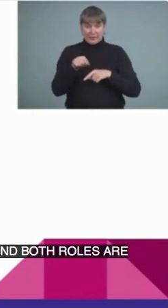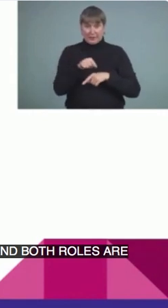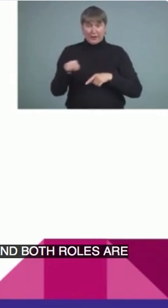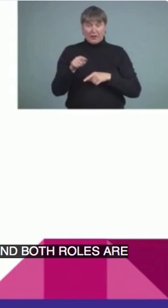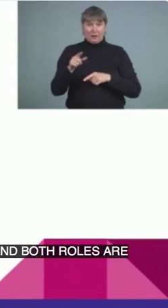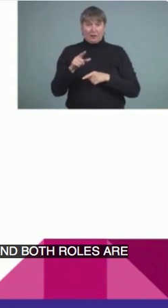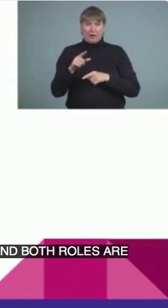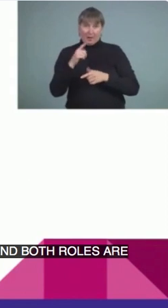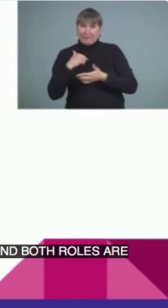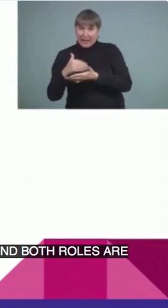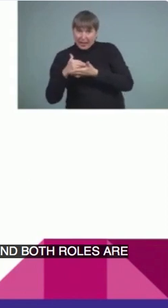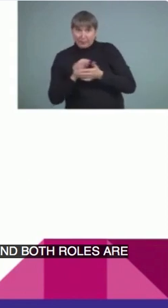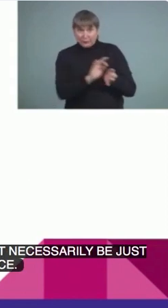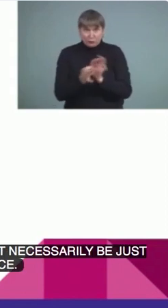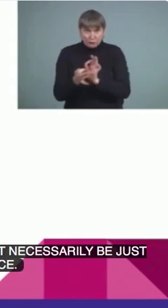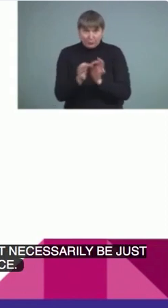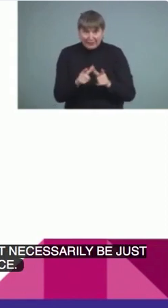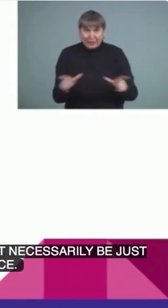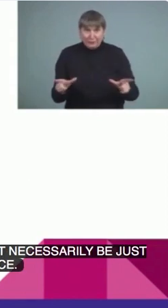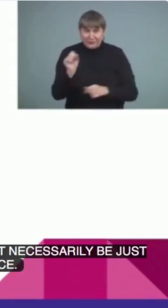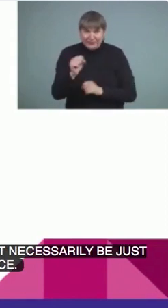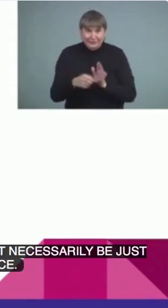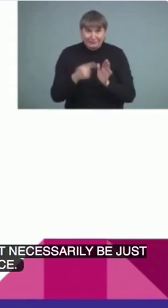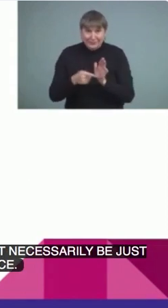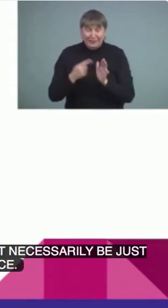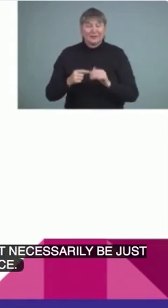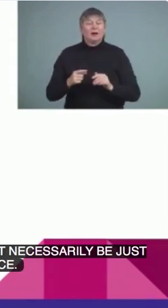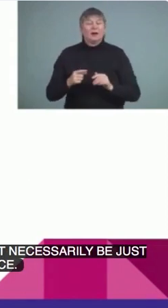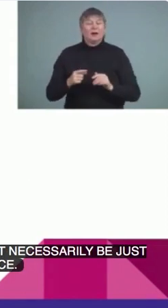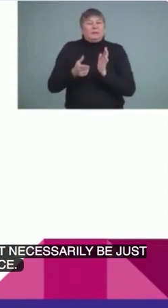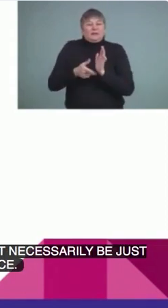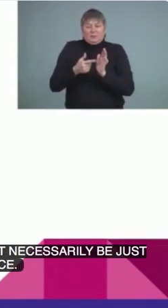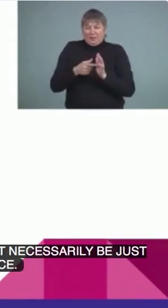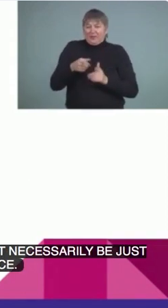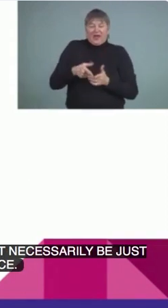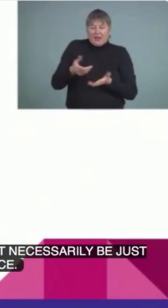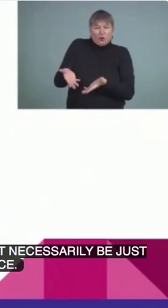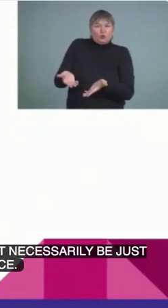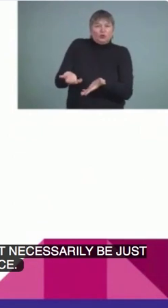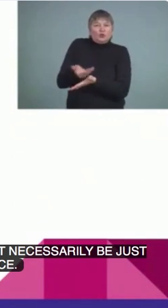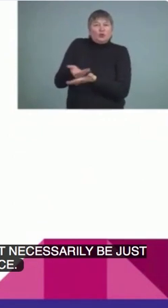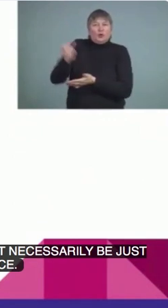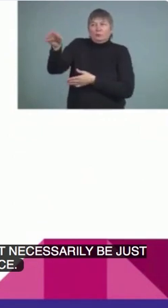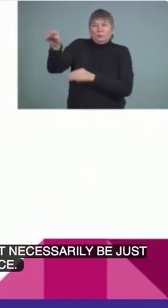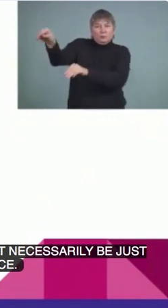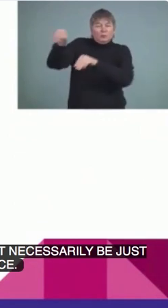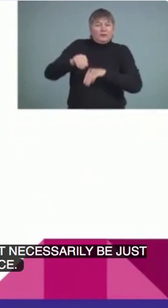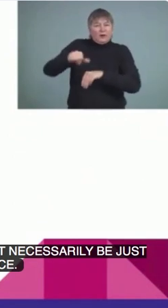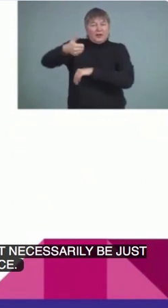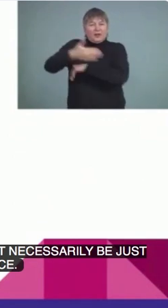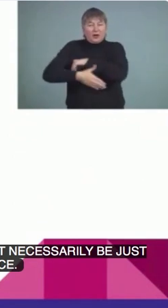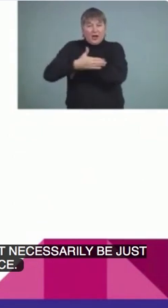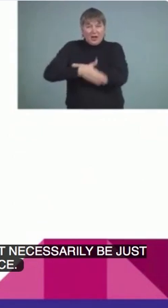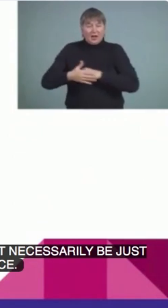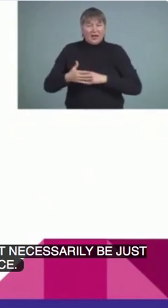piece. It might be because somebody is coming from somewhere else in the world and as we know from any kind of travels